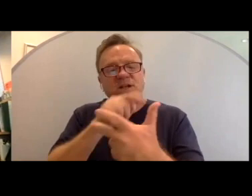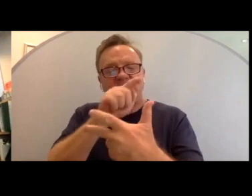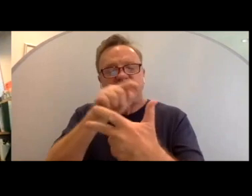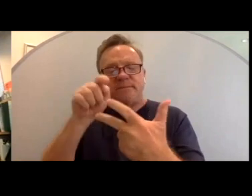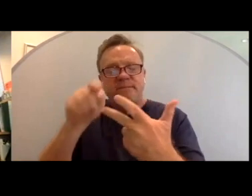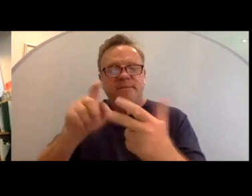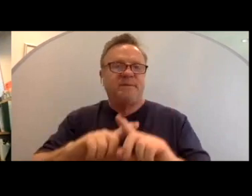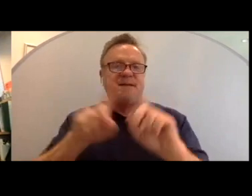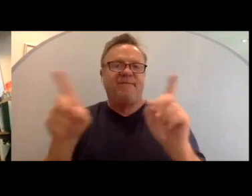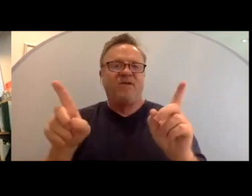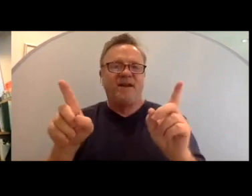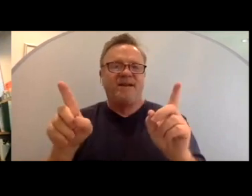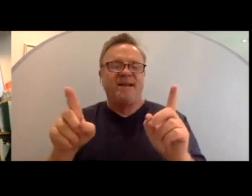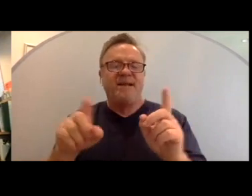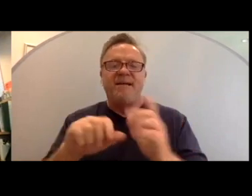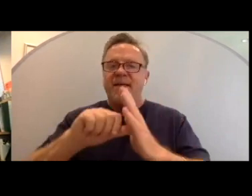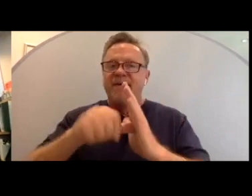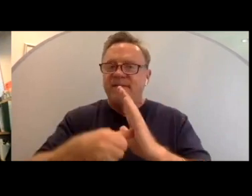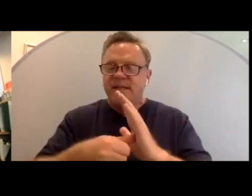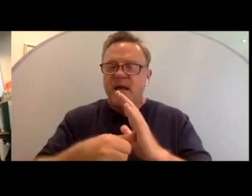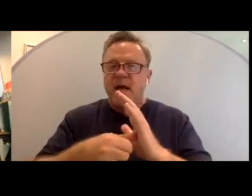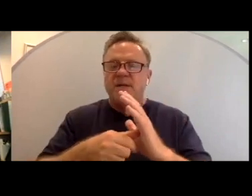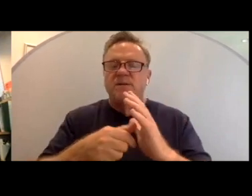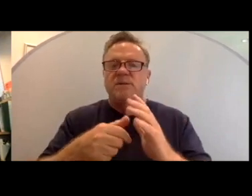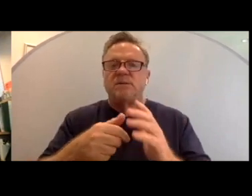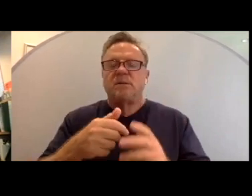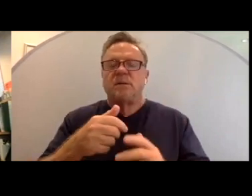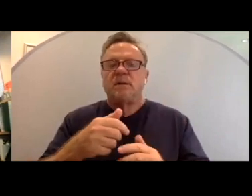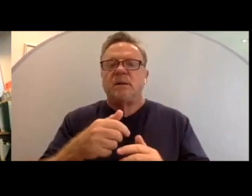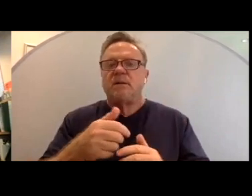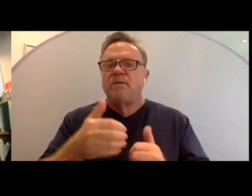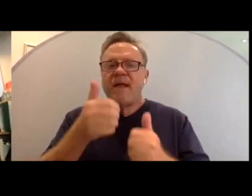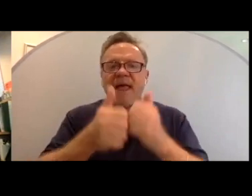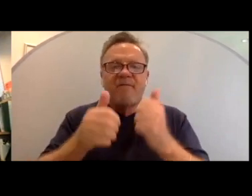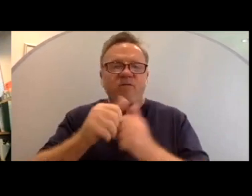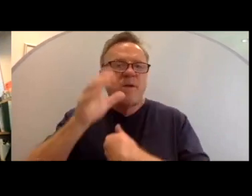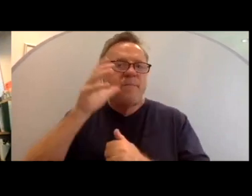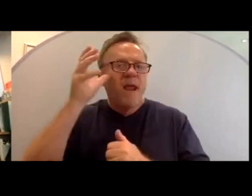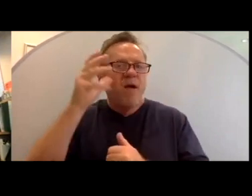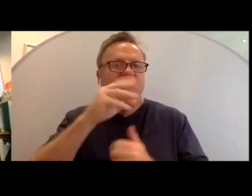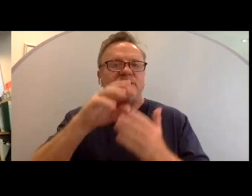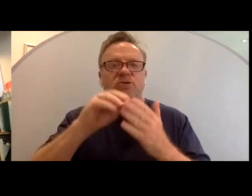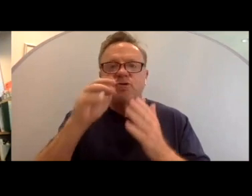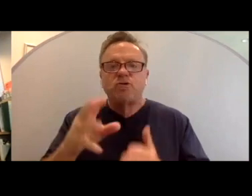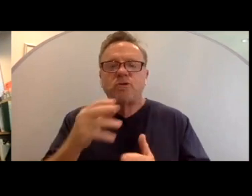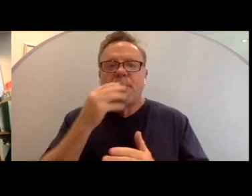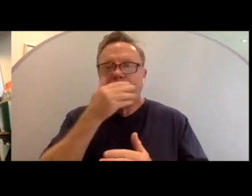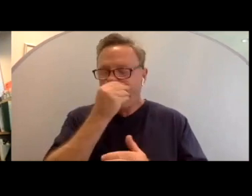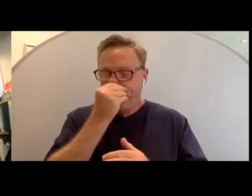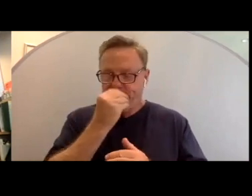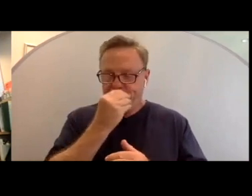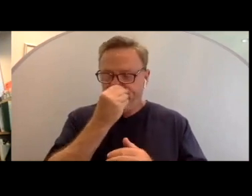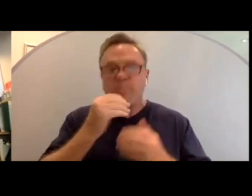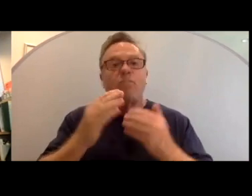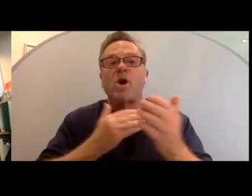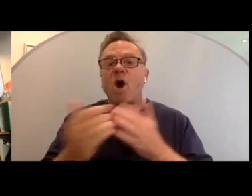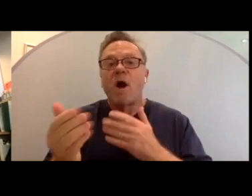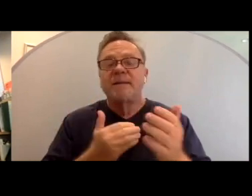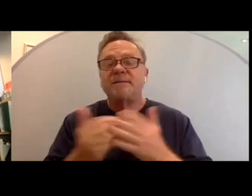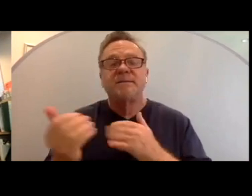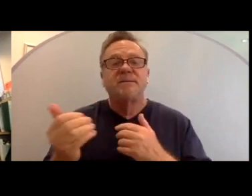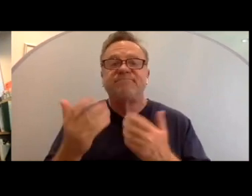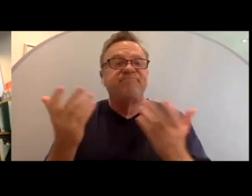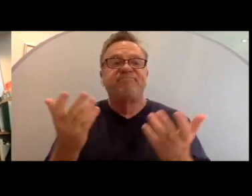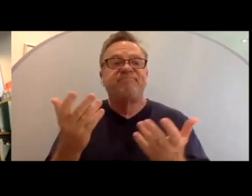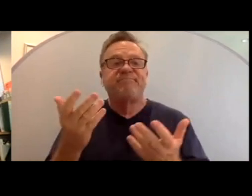different. And I emphasize that with every parent and every student, regardless of what